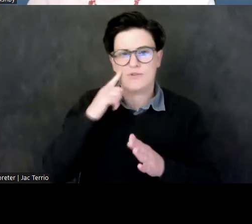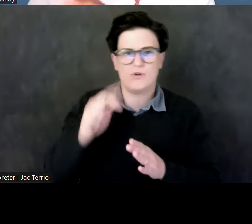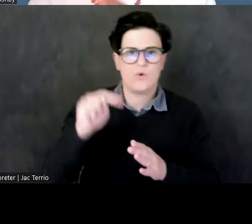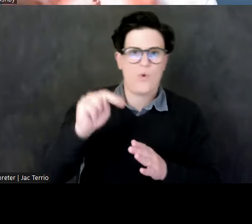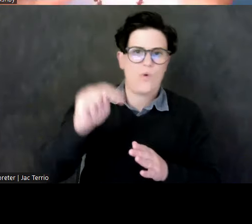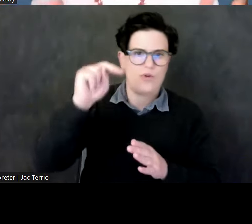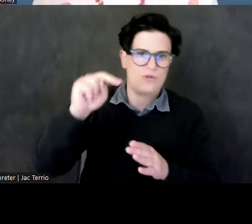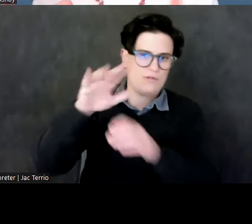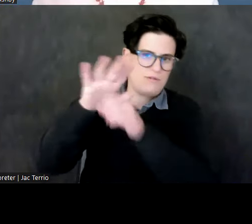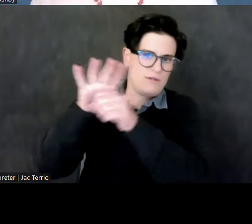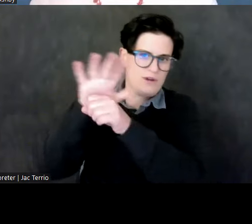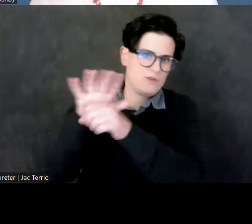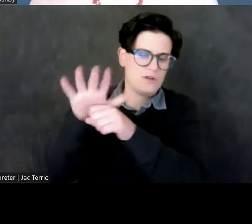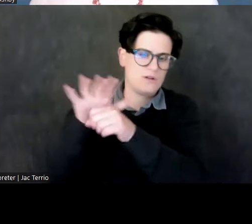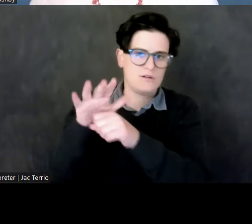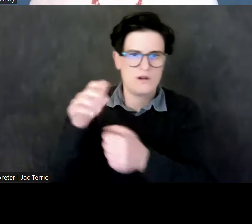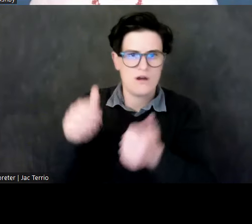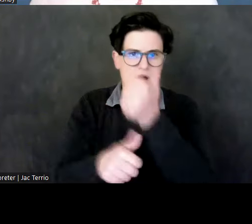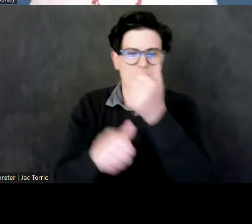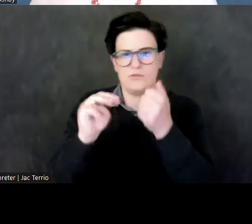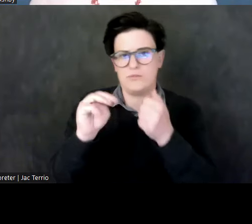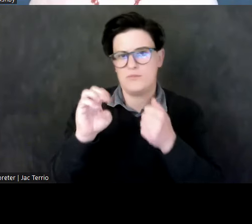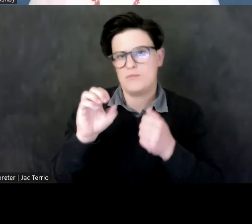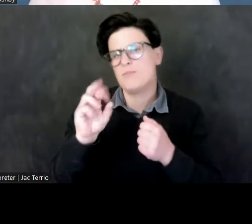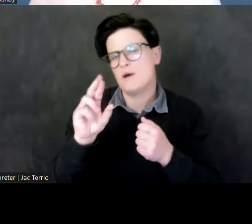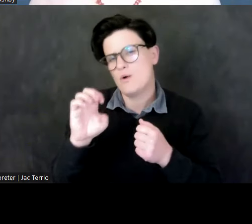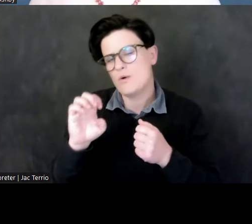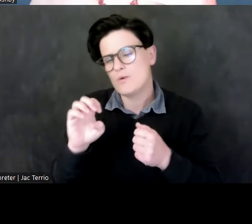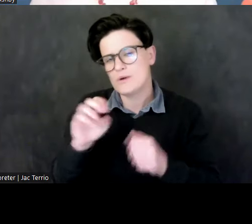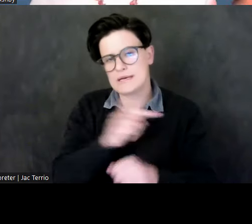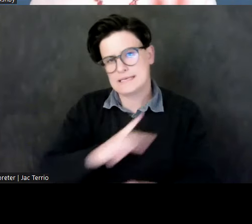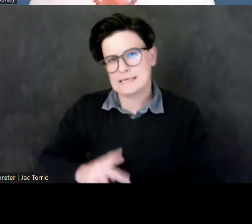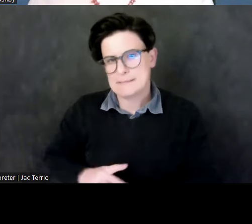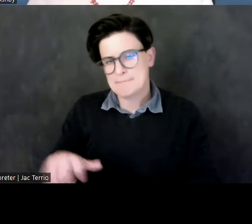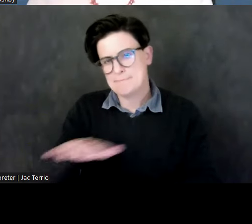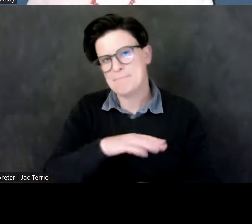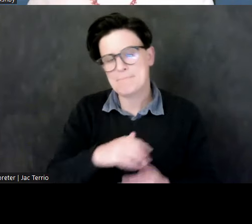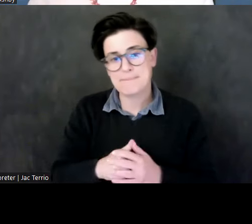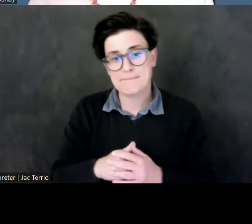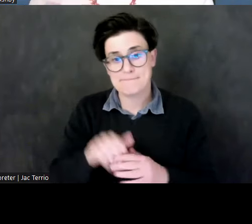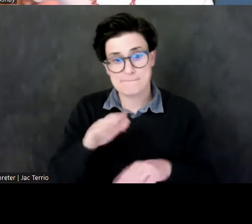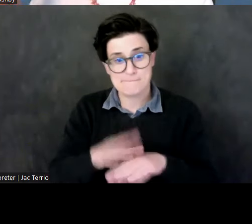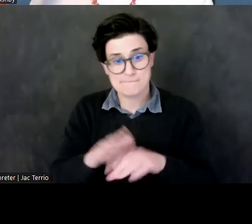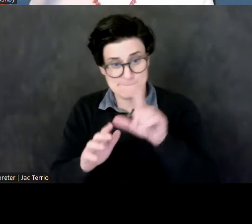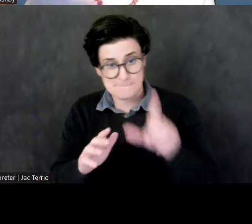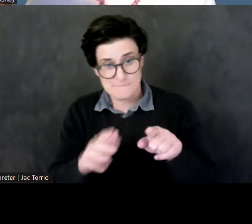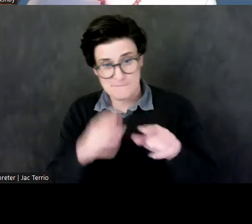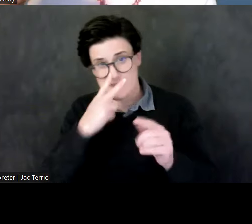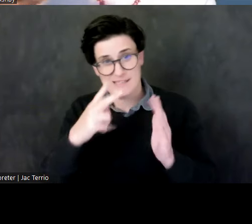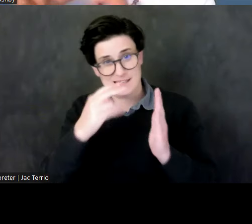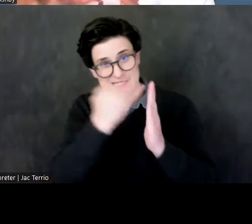held within the Meroitic kingdom. On the left is just a sketch of a beautiful